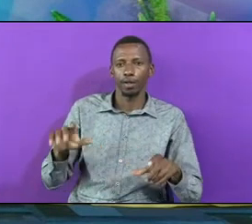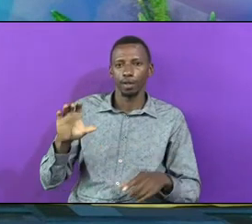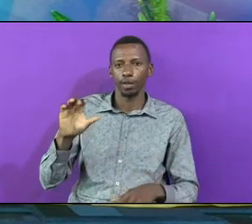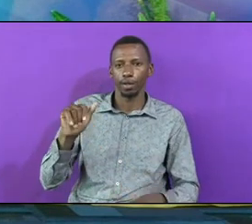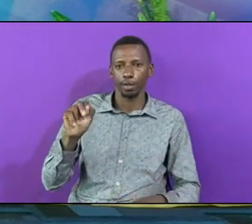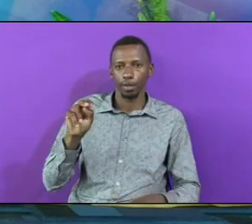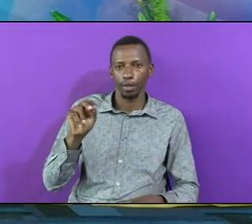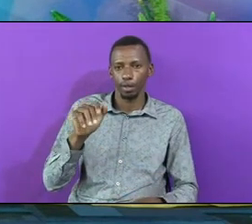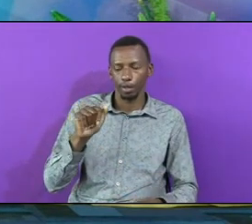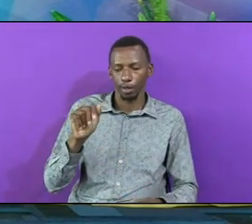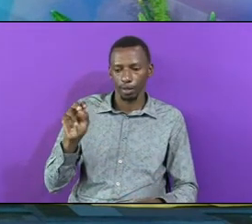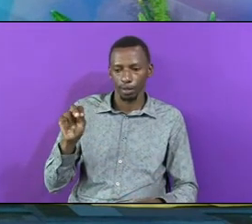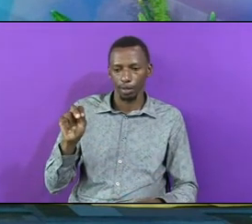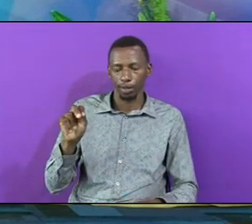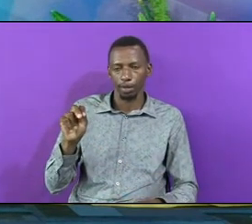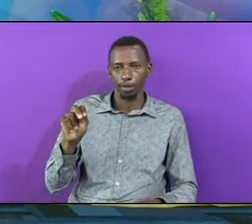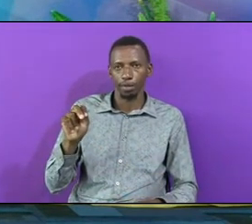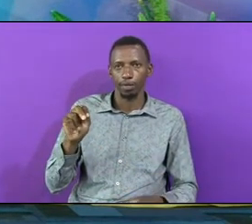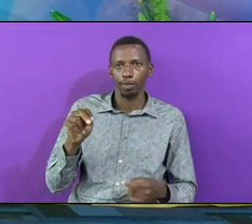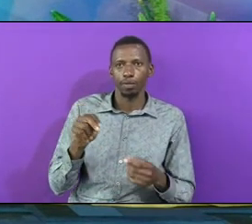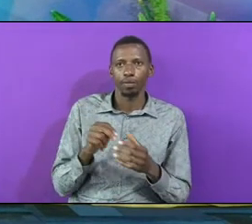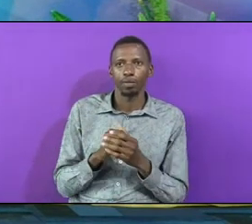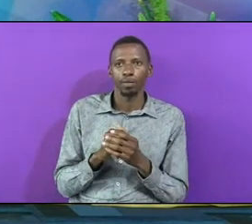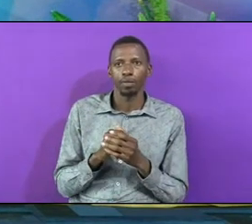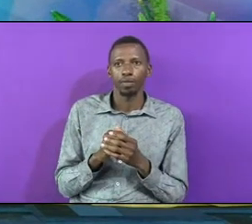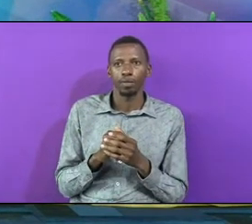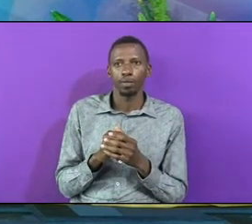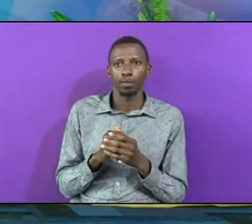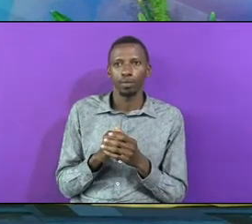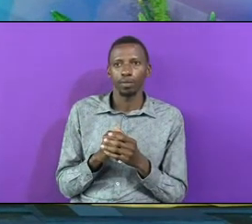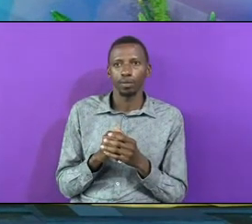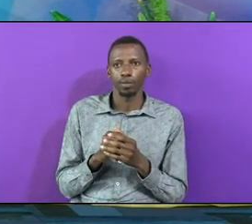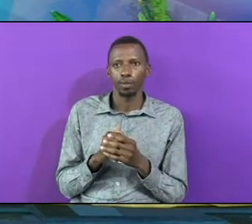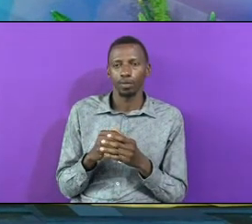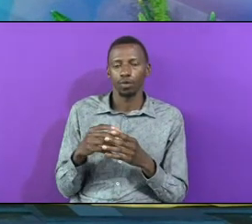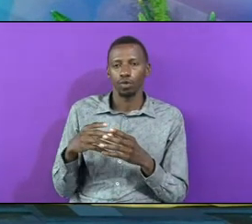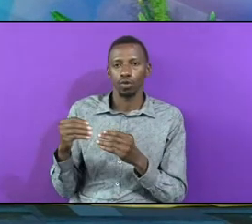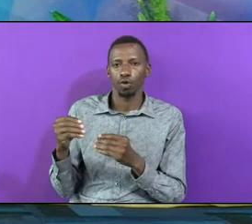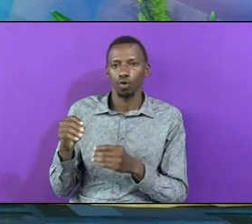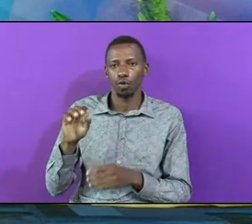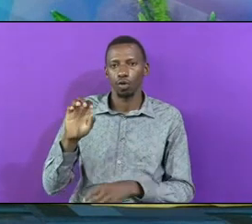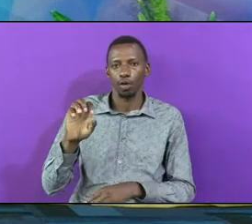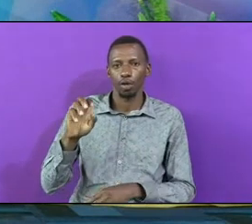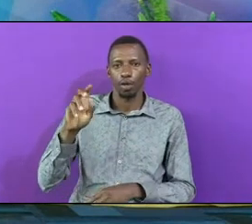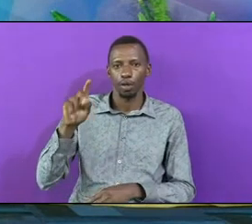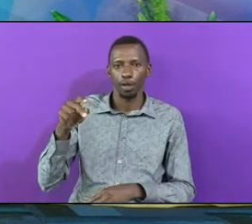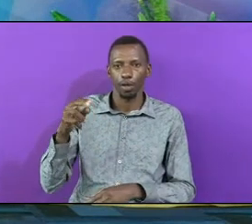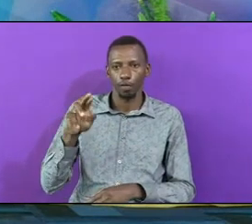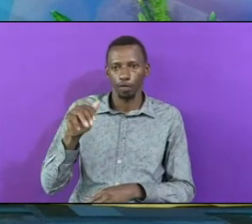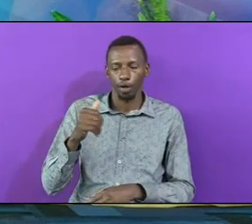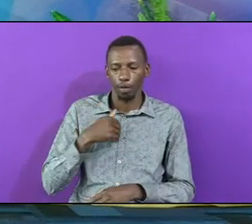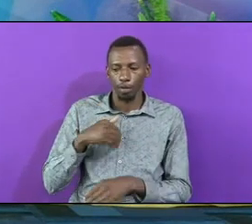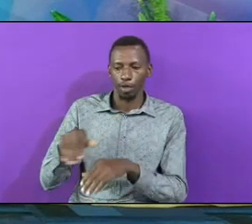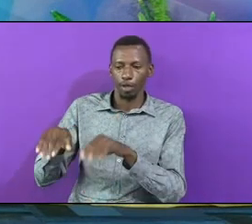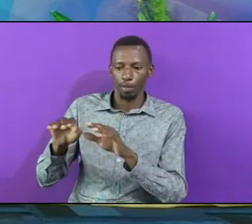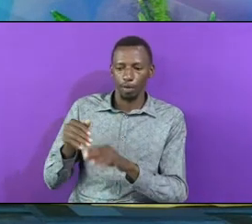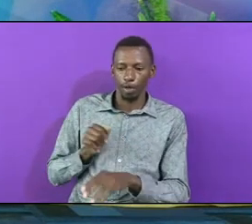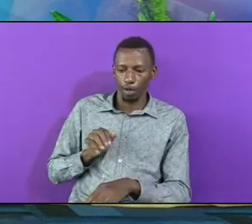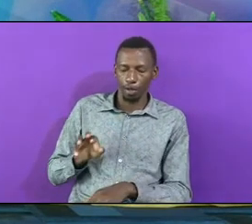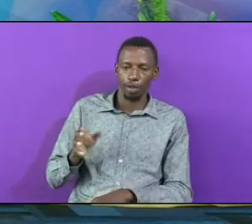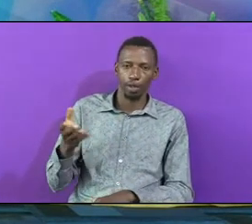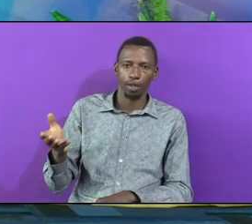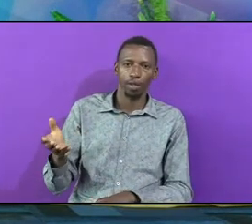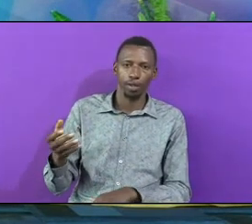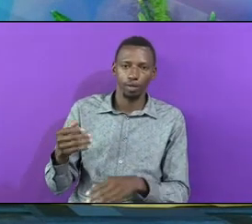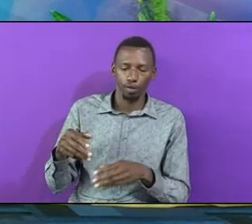When There Was But A Little Distance To Go To Ephraim And I Buried Her There On The